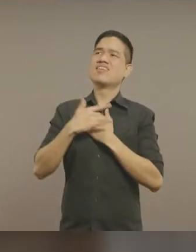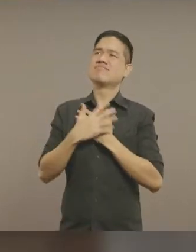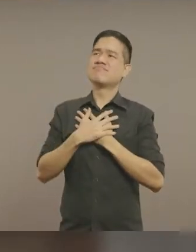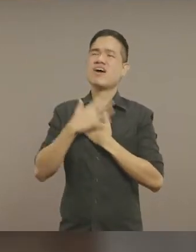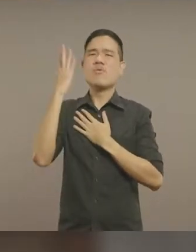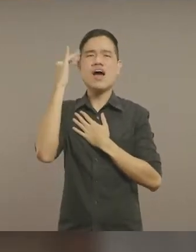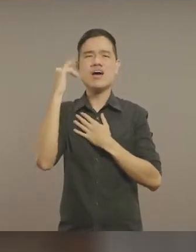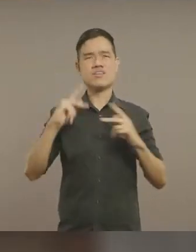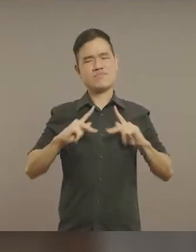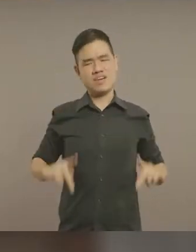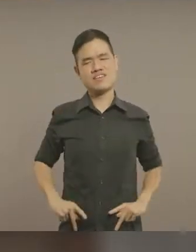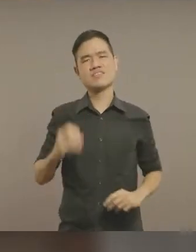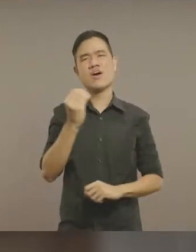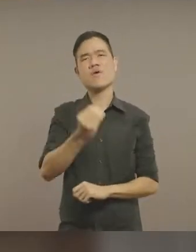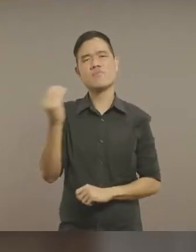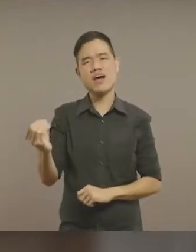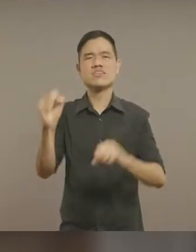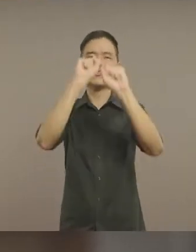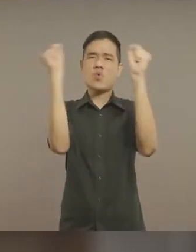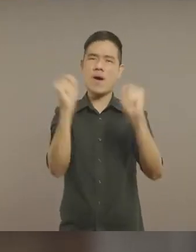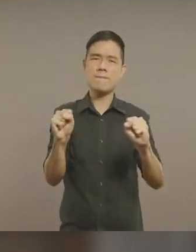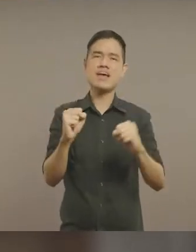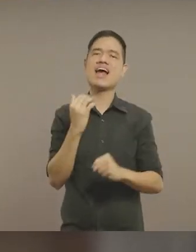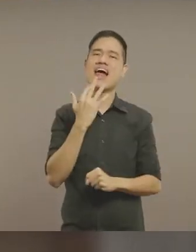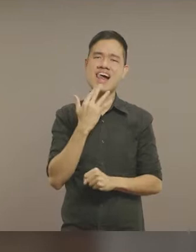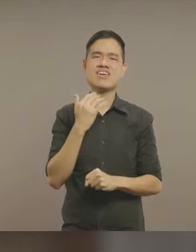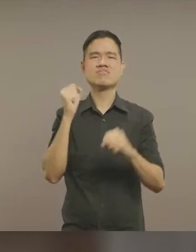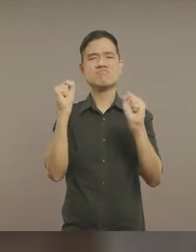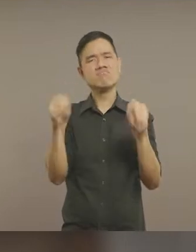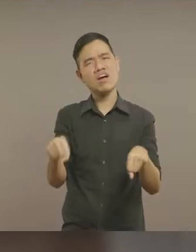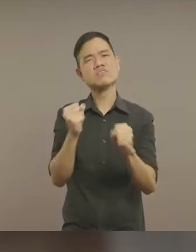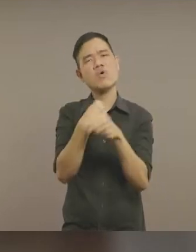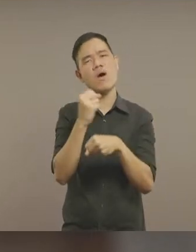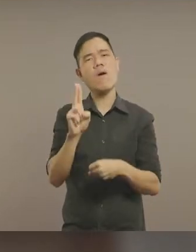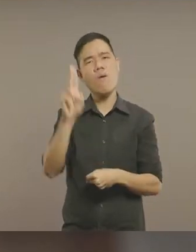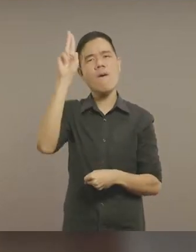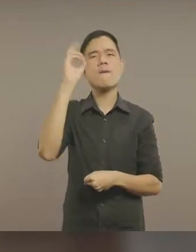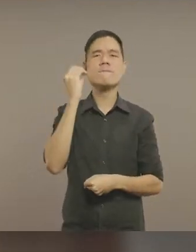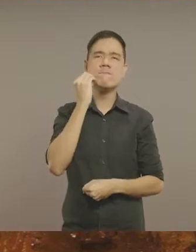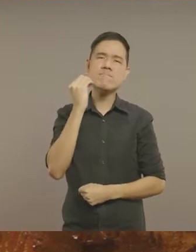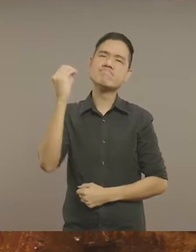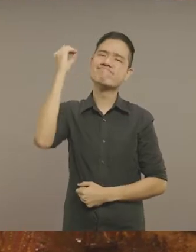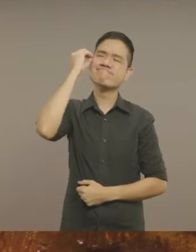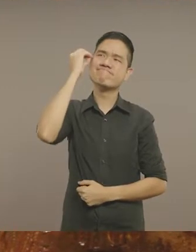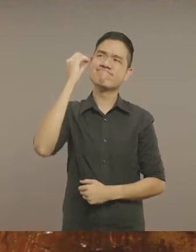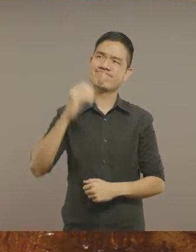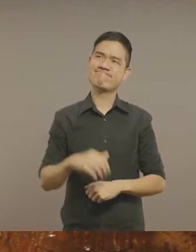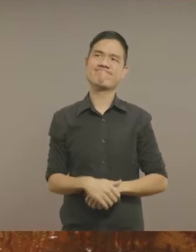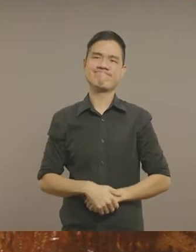In doing so, I think this piece resonates with me in questioning what physical objects, shapes and colours make up a home.